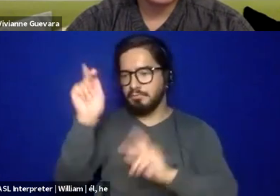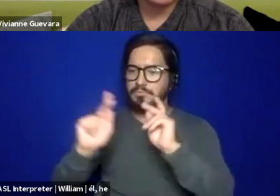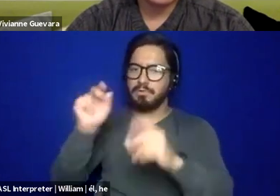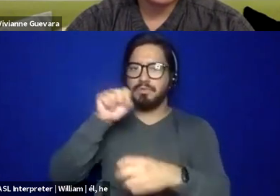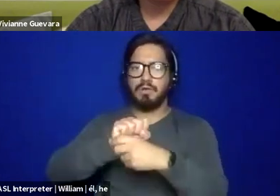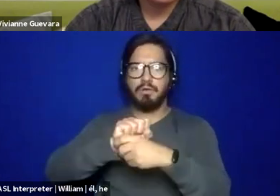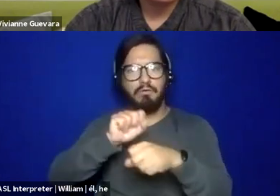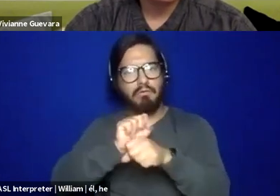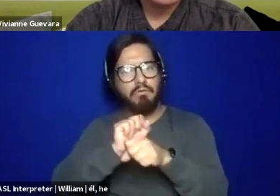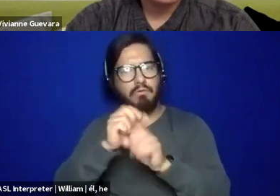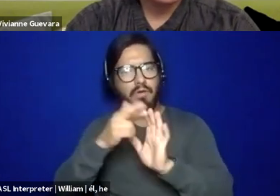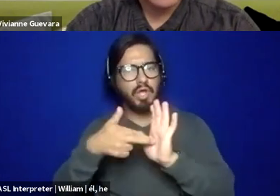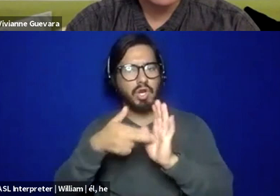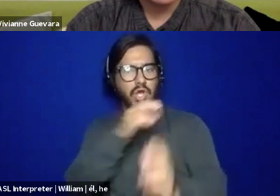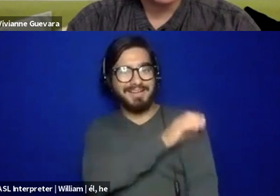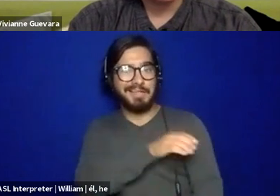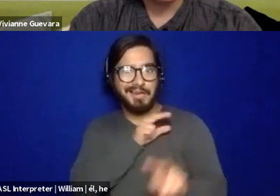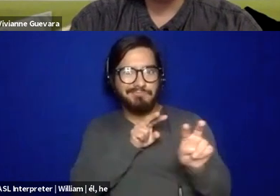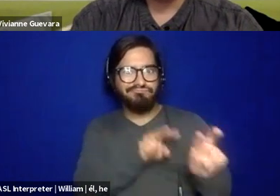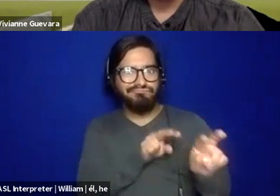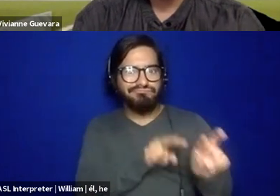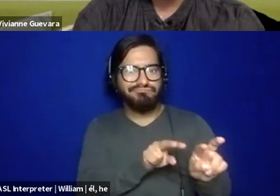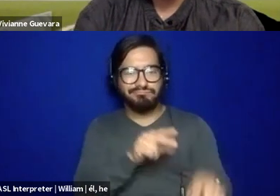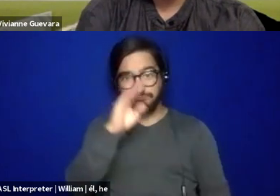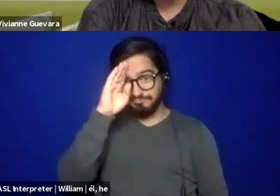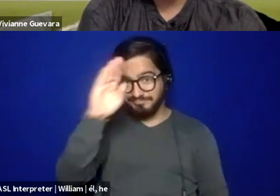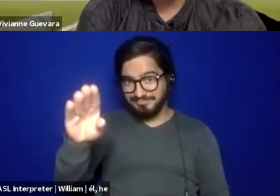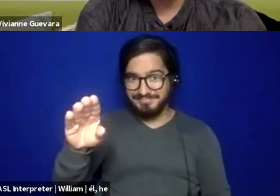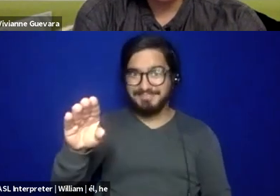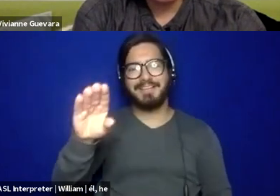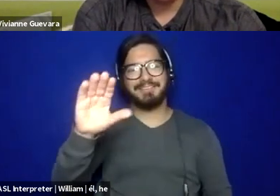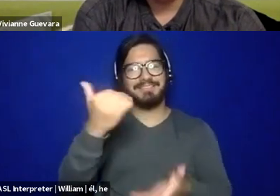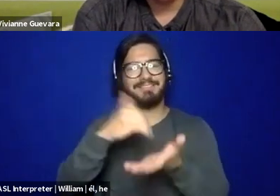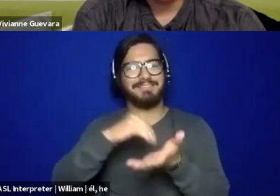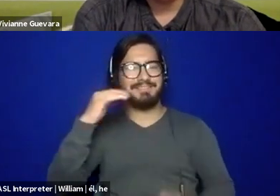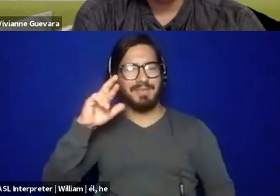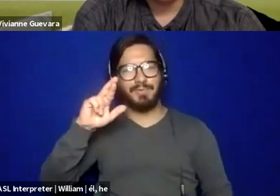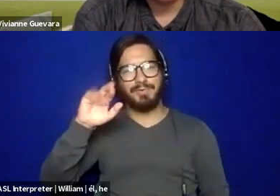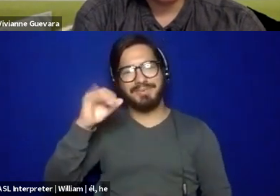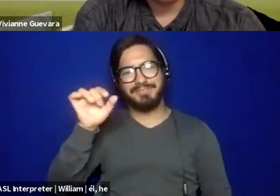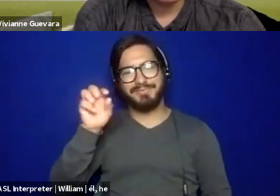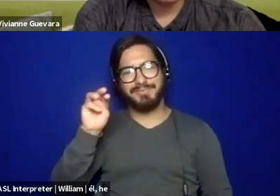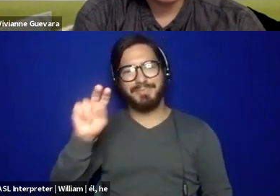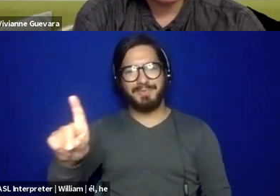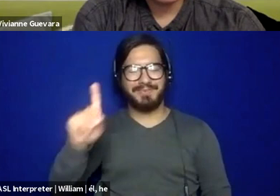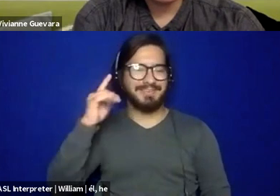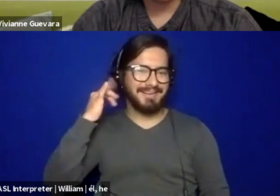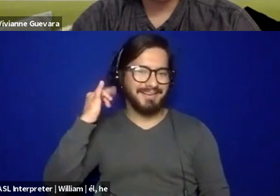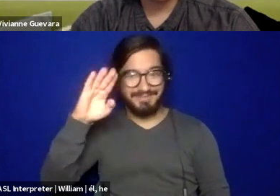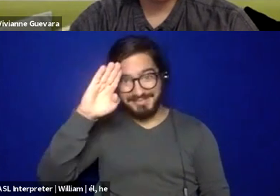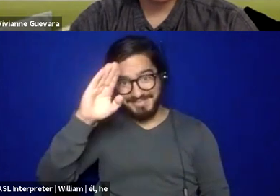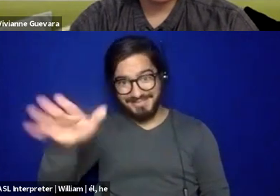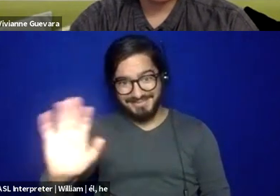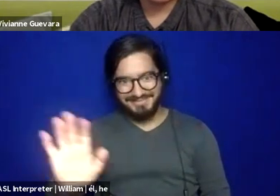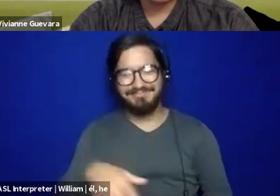clinical supervisor. Shout out to Rise Youth Center in Richmond, California. Um, you know, we've been having conversations about,